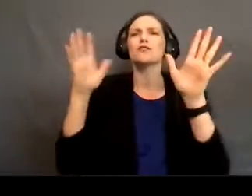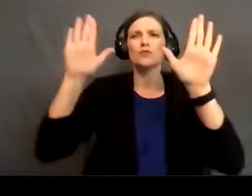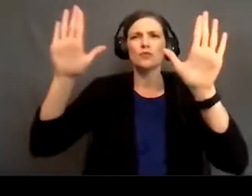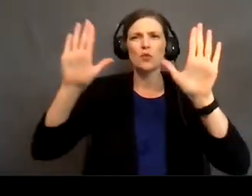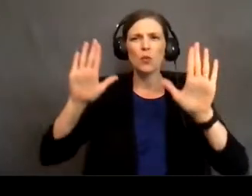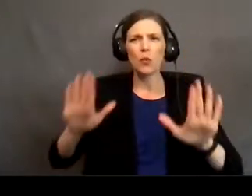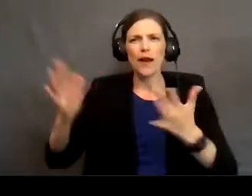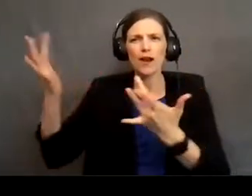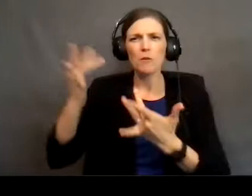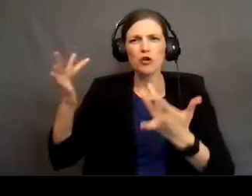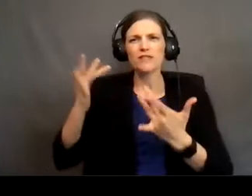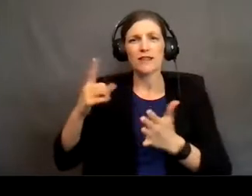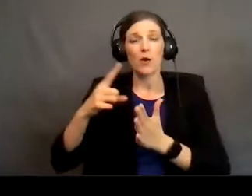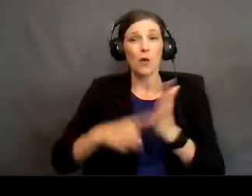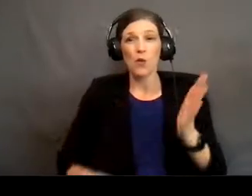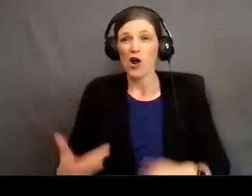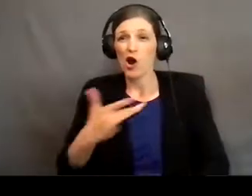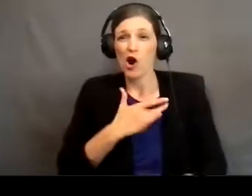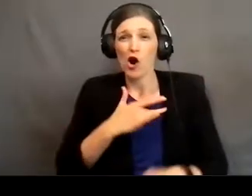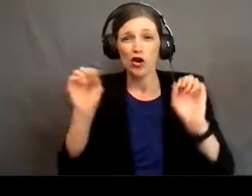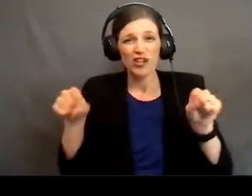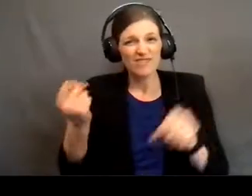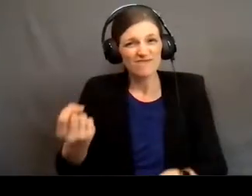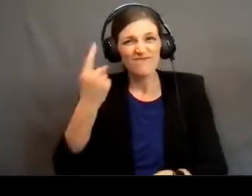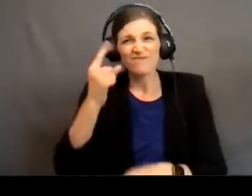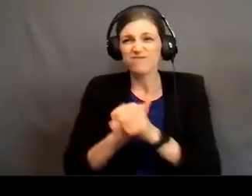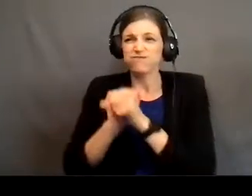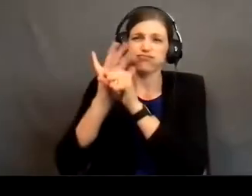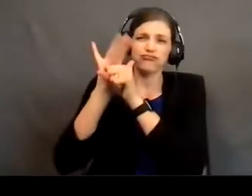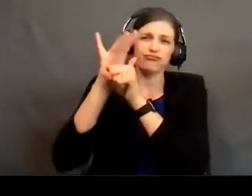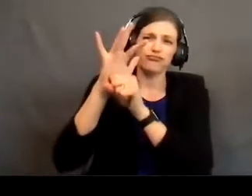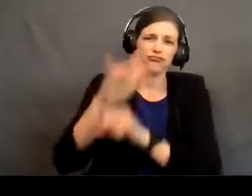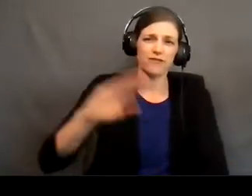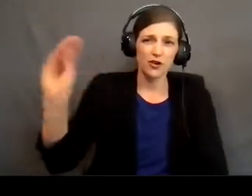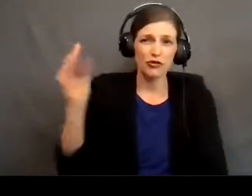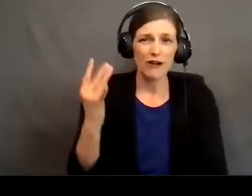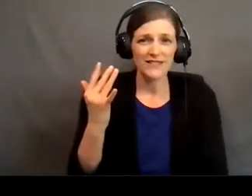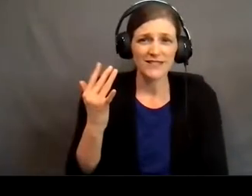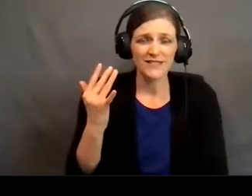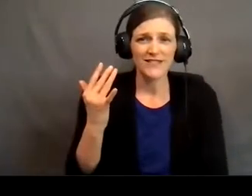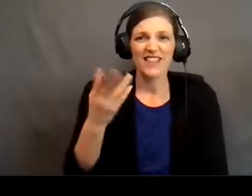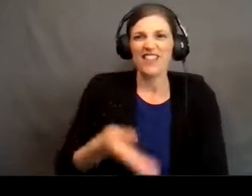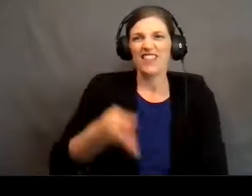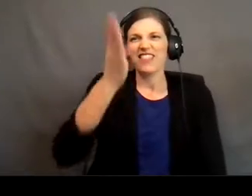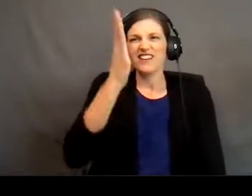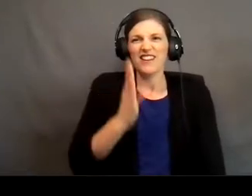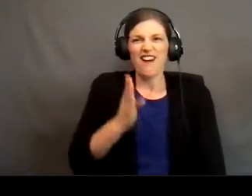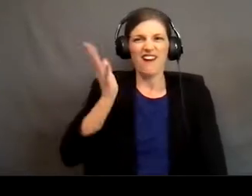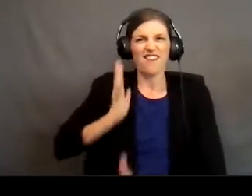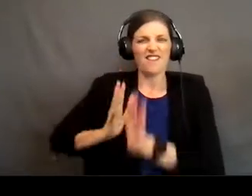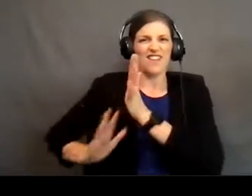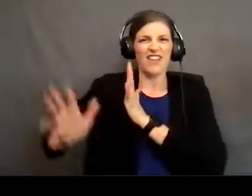mercy what heart could fathom such boundless grace the God of ages